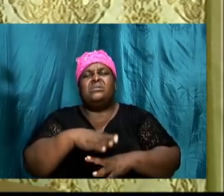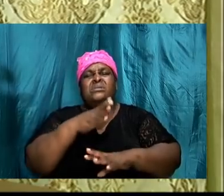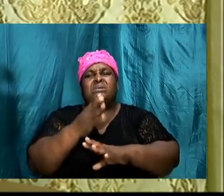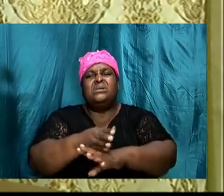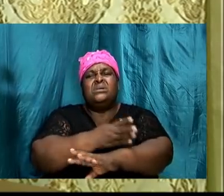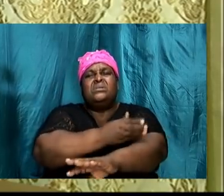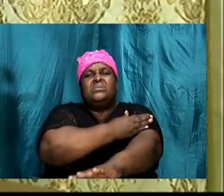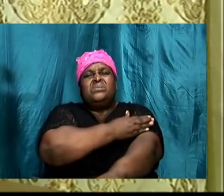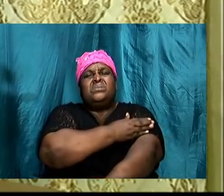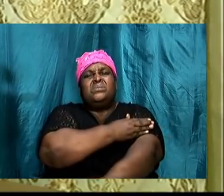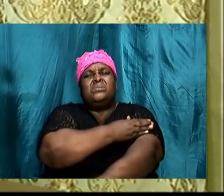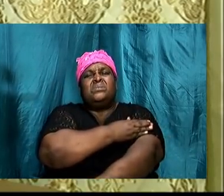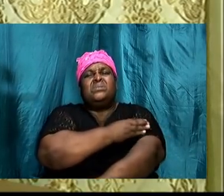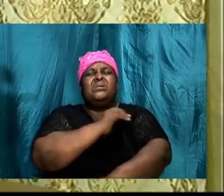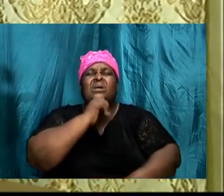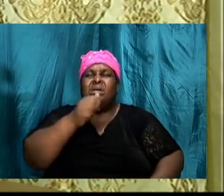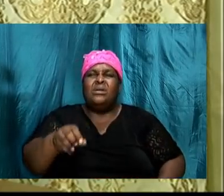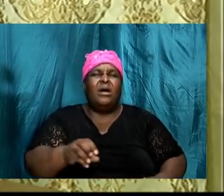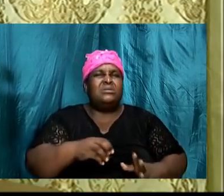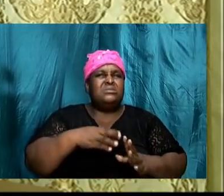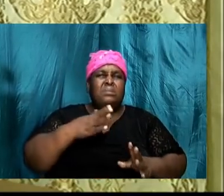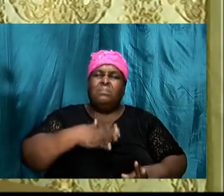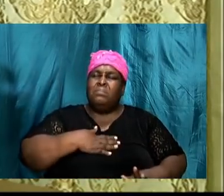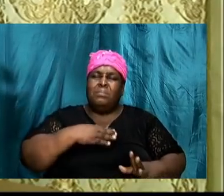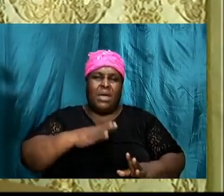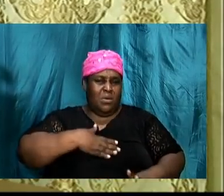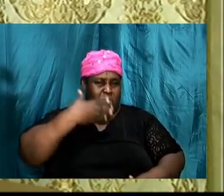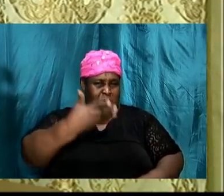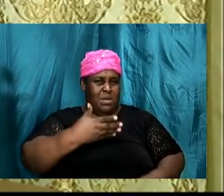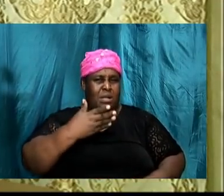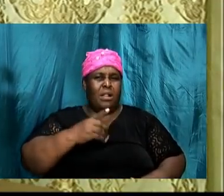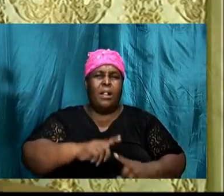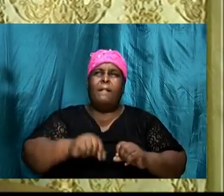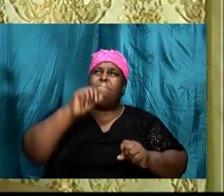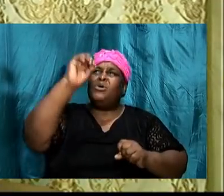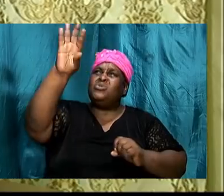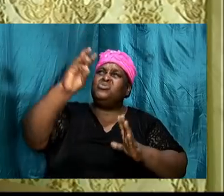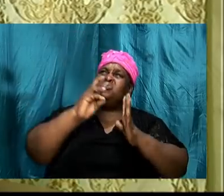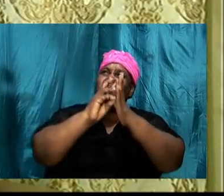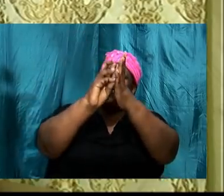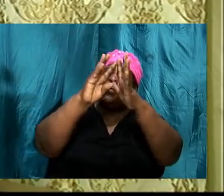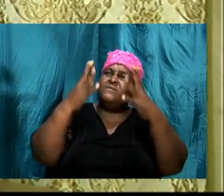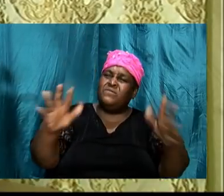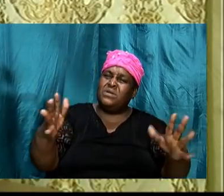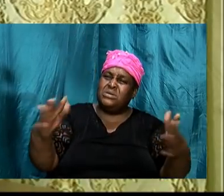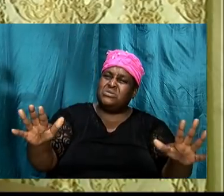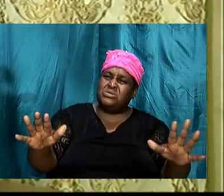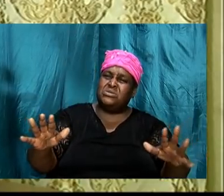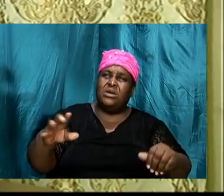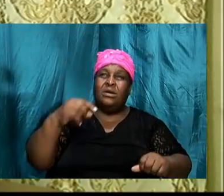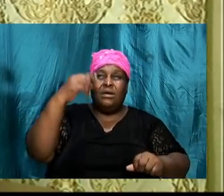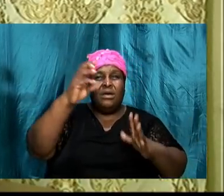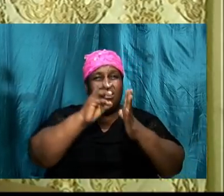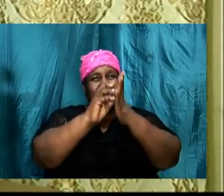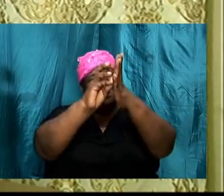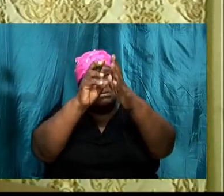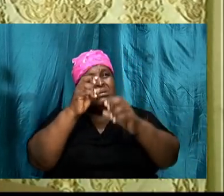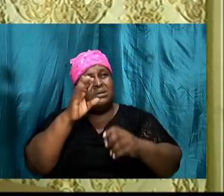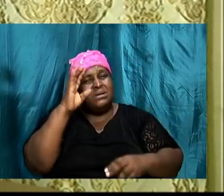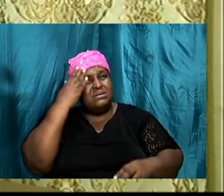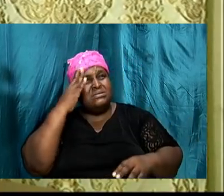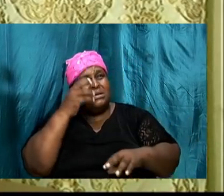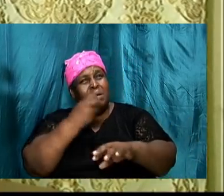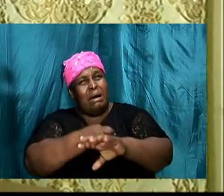not my will but your will be done. His will might look extremely hard and difficult at the